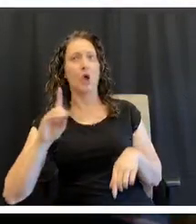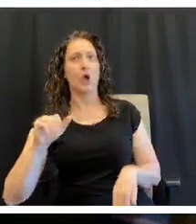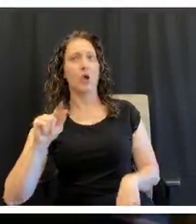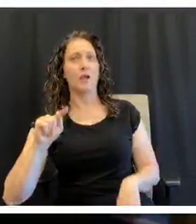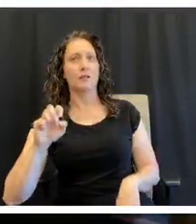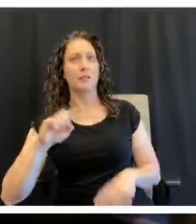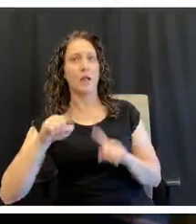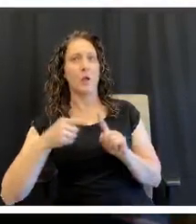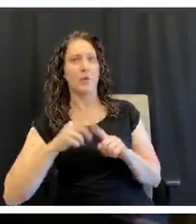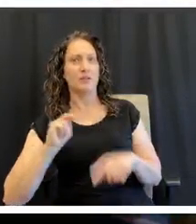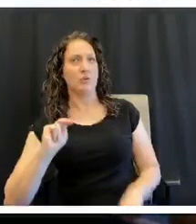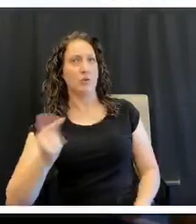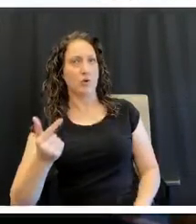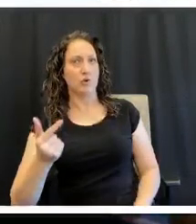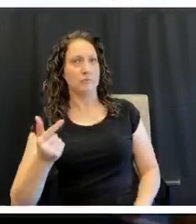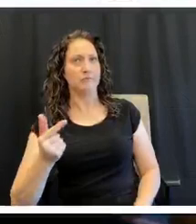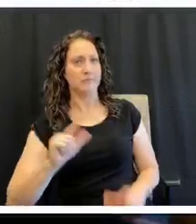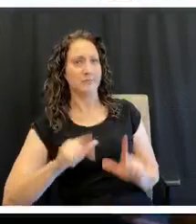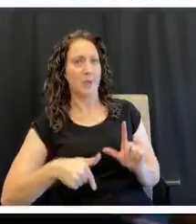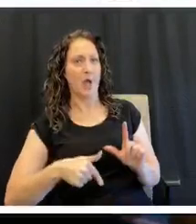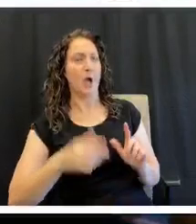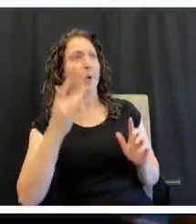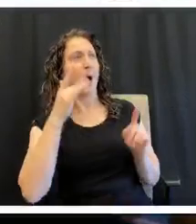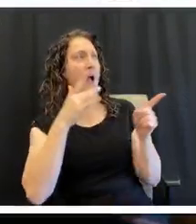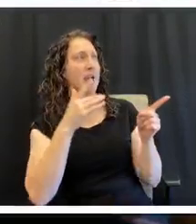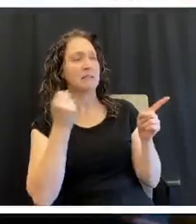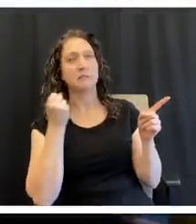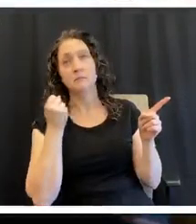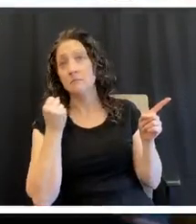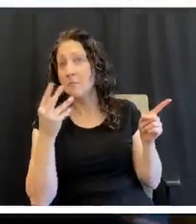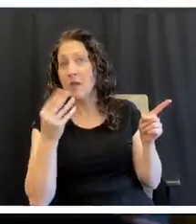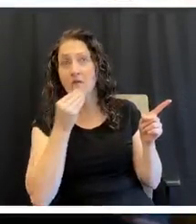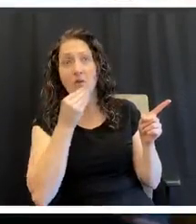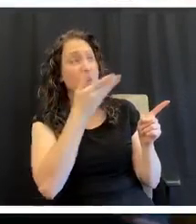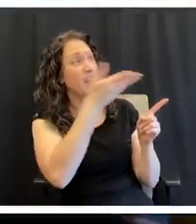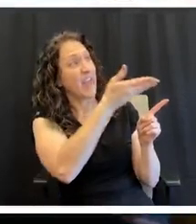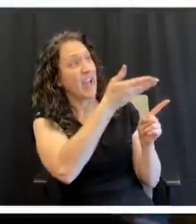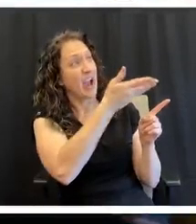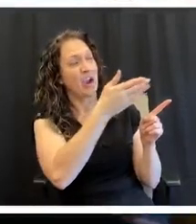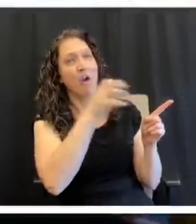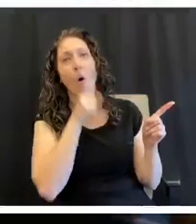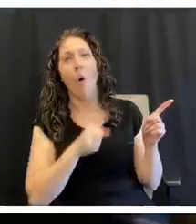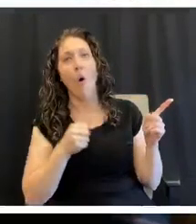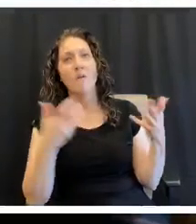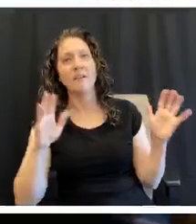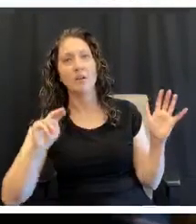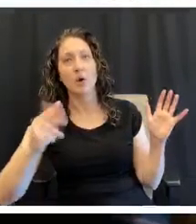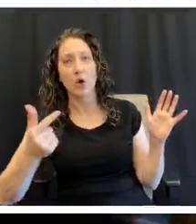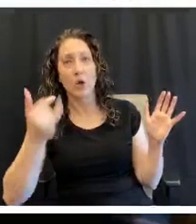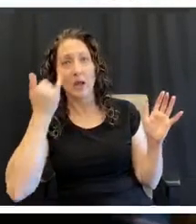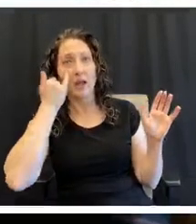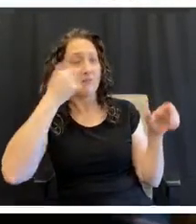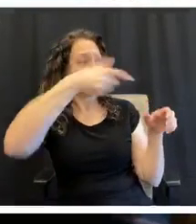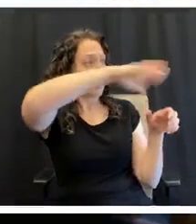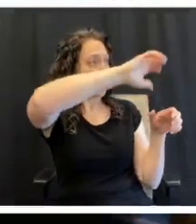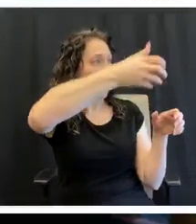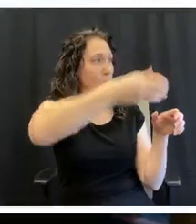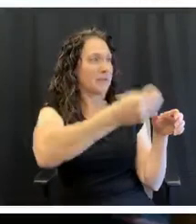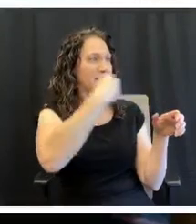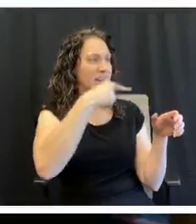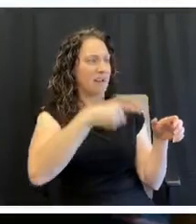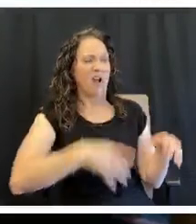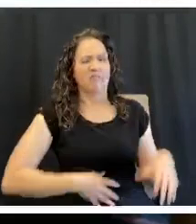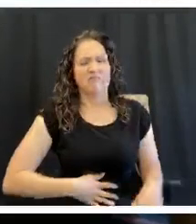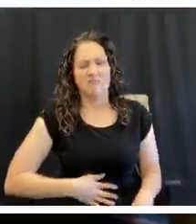dates. You'd be surprised how much food is in the cupboards that are already expired and people get sick from already preparing it again.